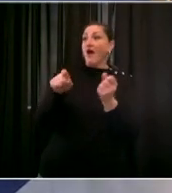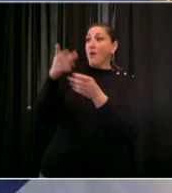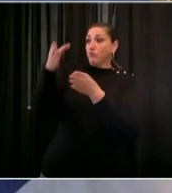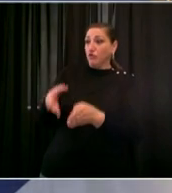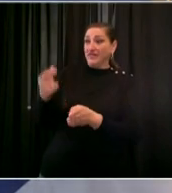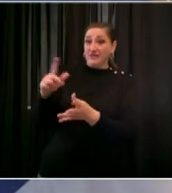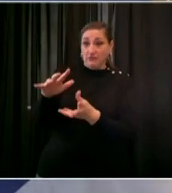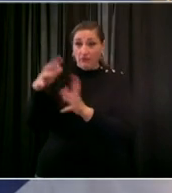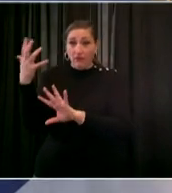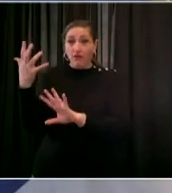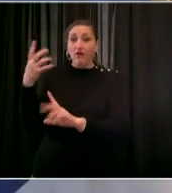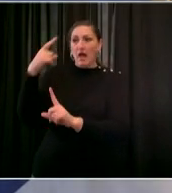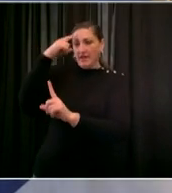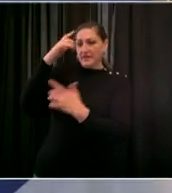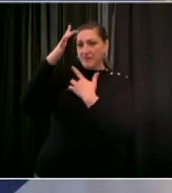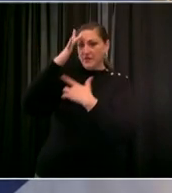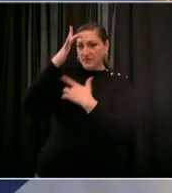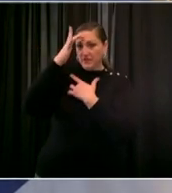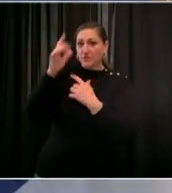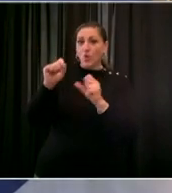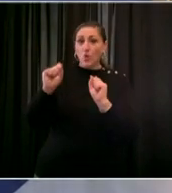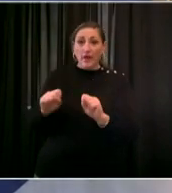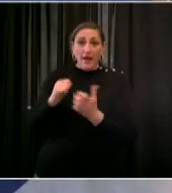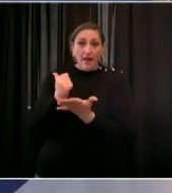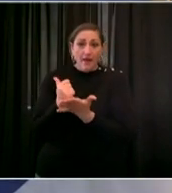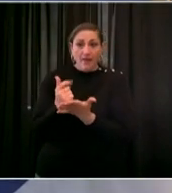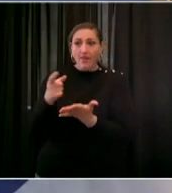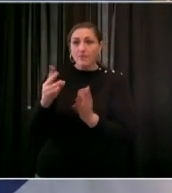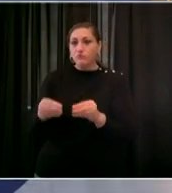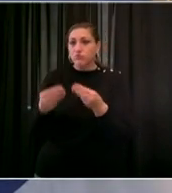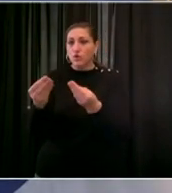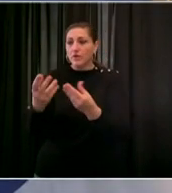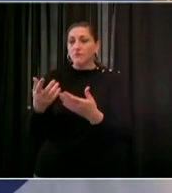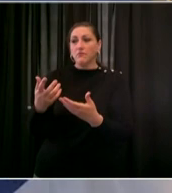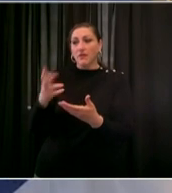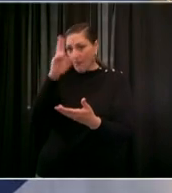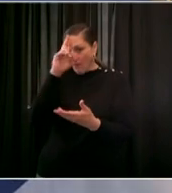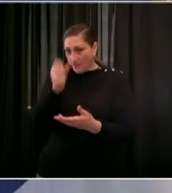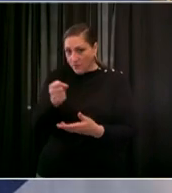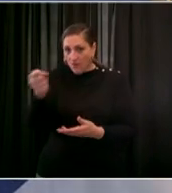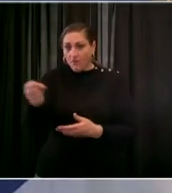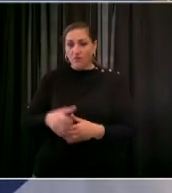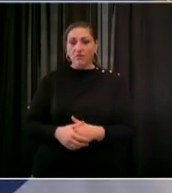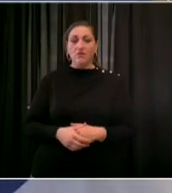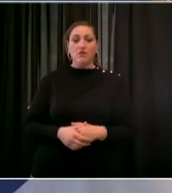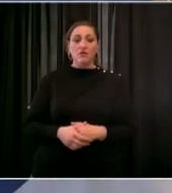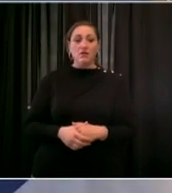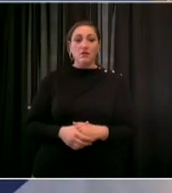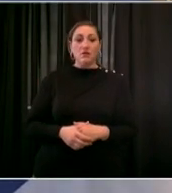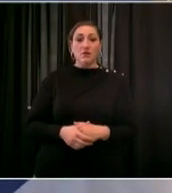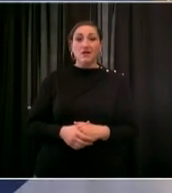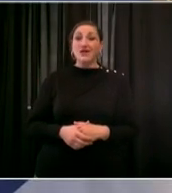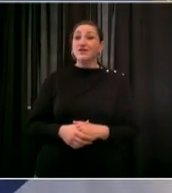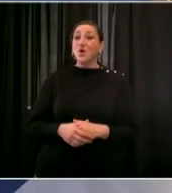person has a mental illness and is dangerous to themselves or others they have the authority to